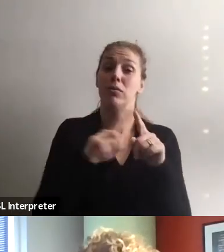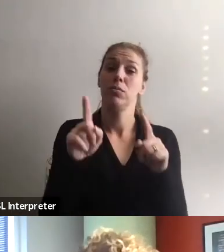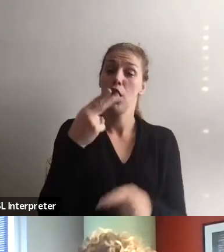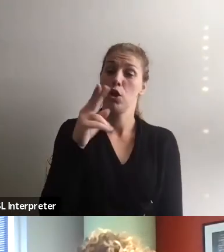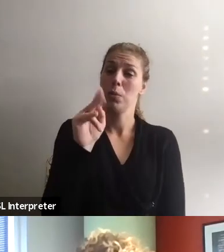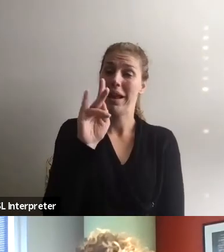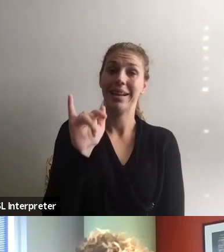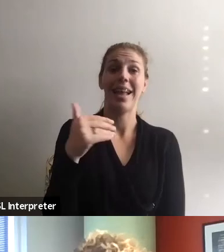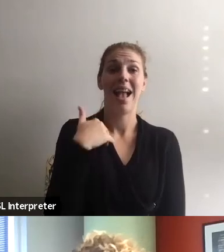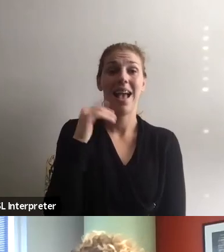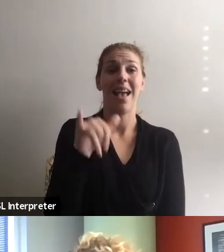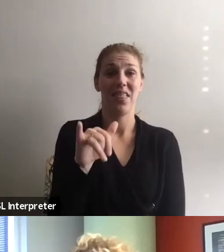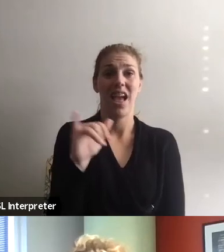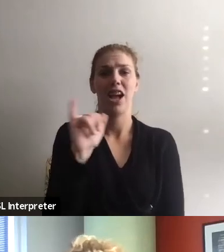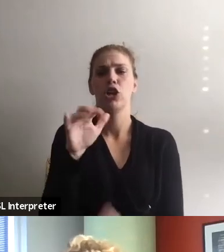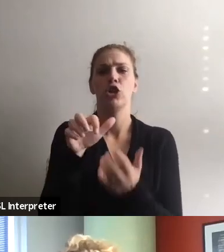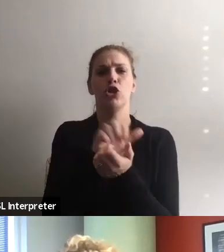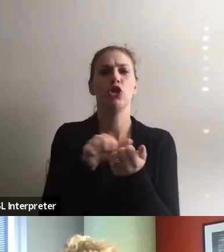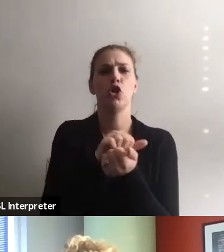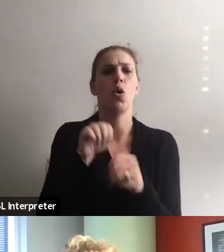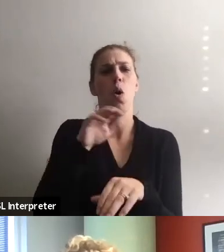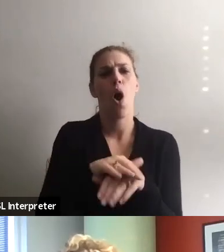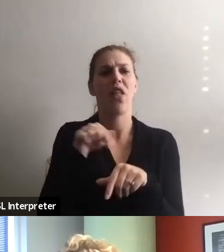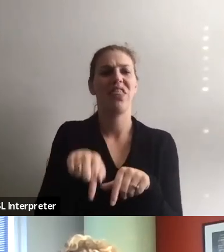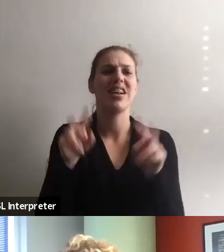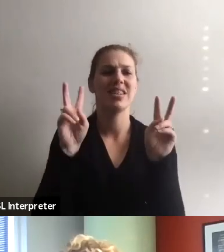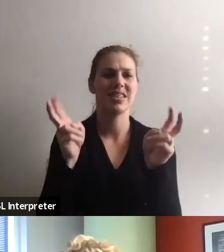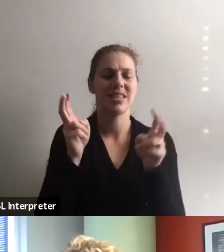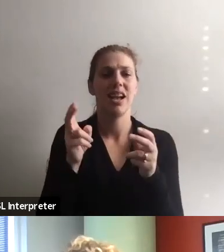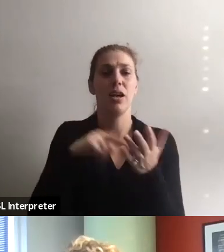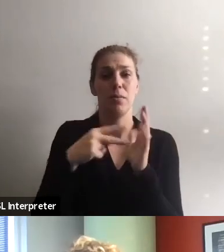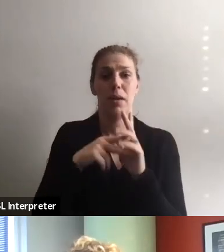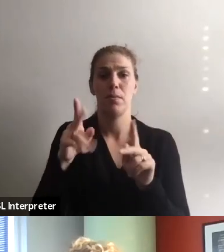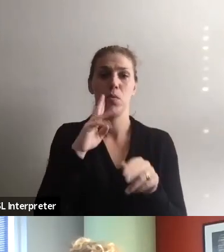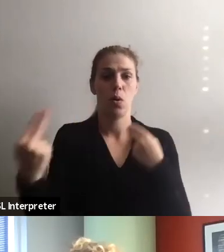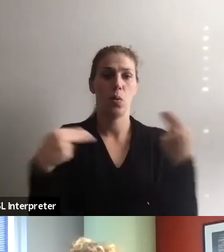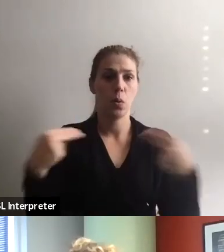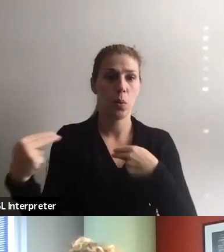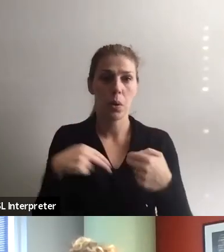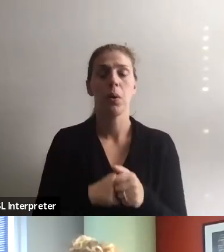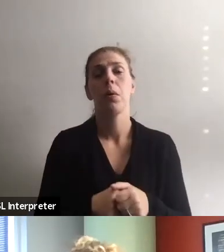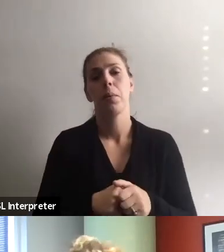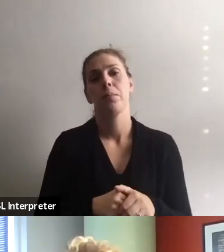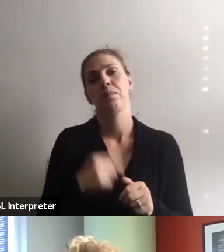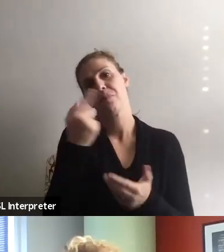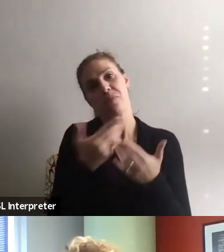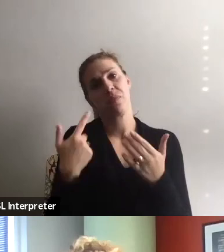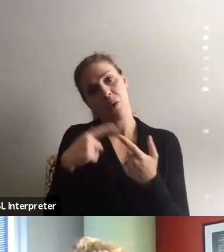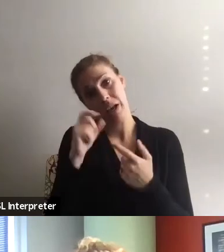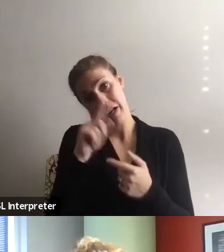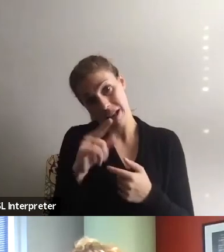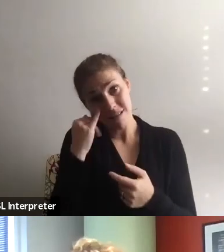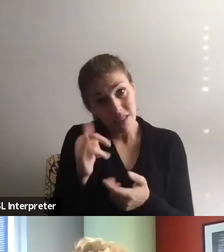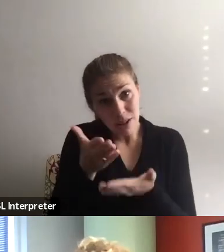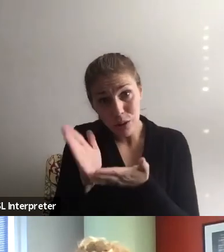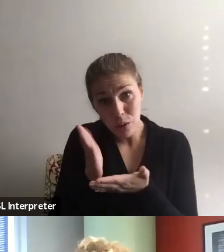even has that chew on this, right? That really brings people to the table. One of the things I want to ask if it's okay,